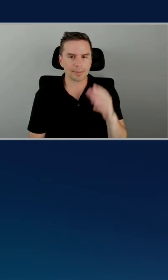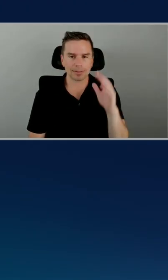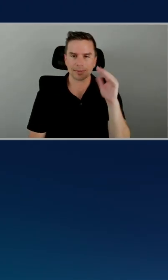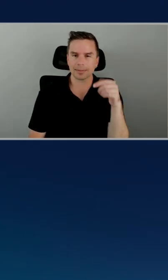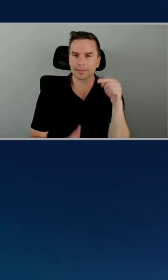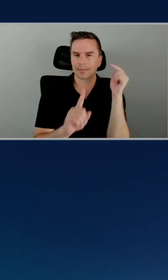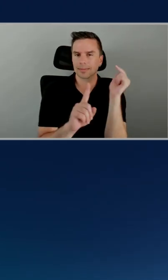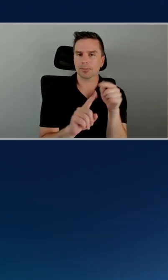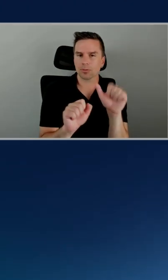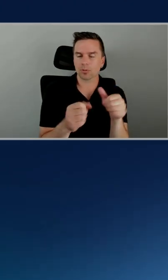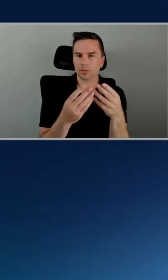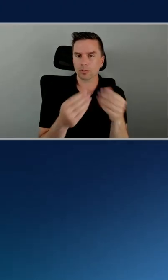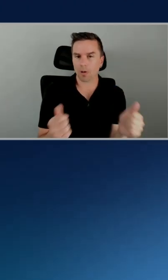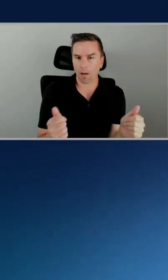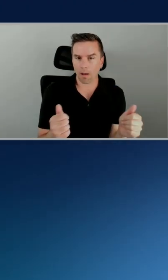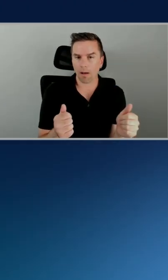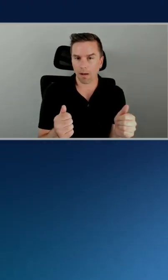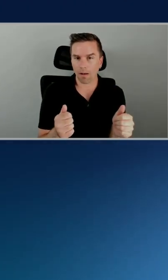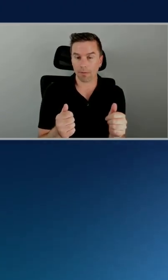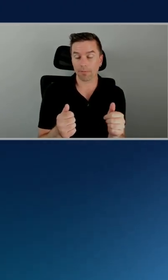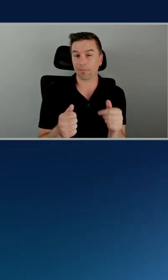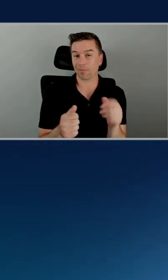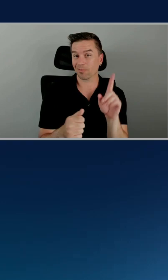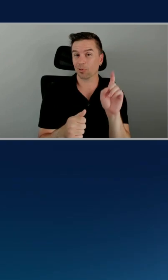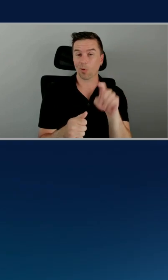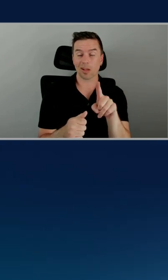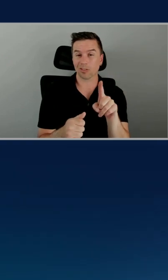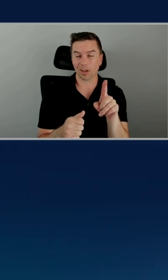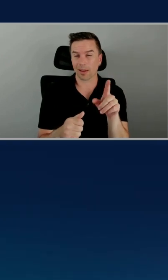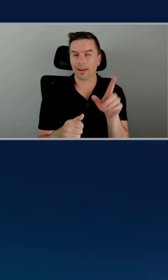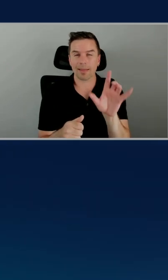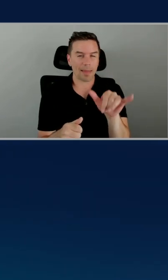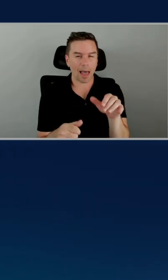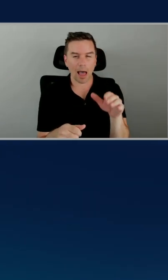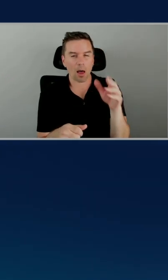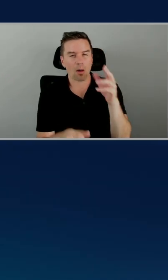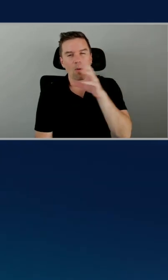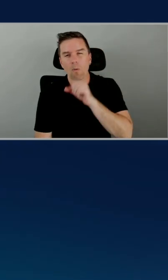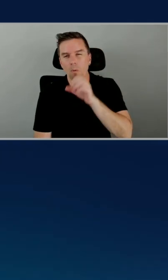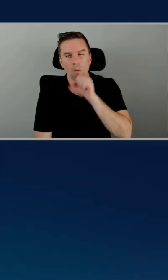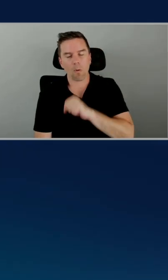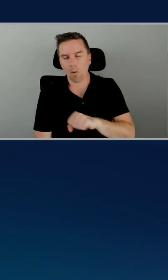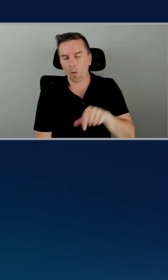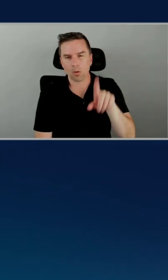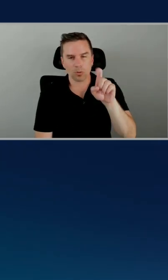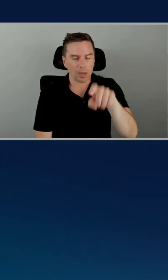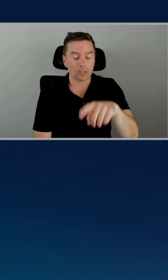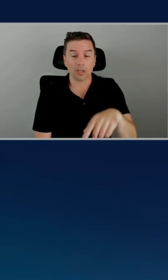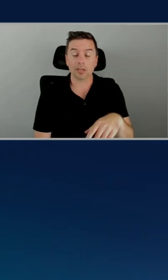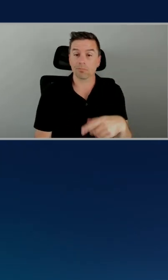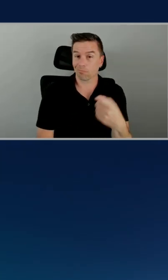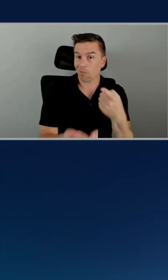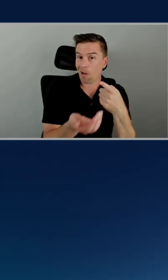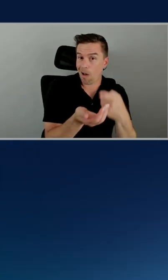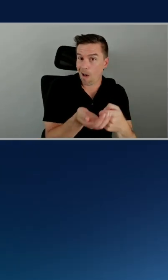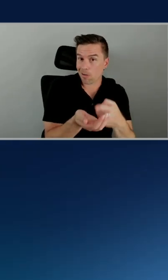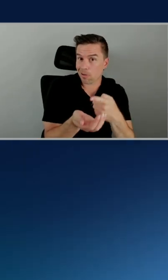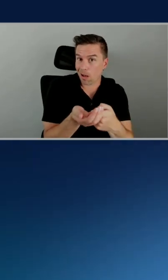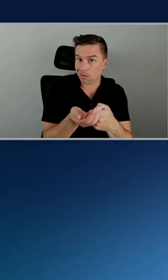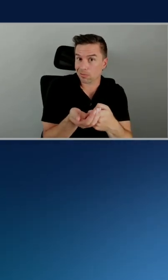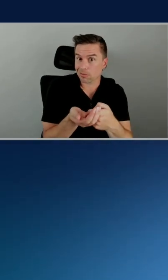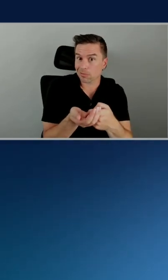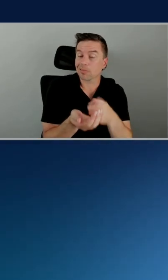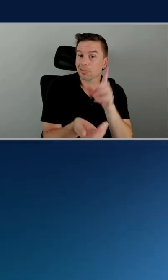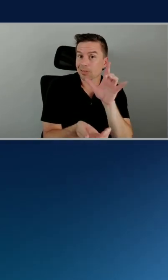hot dog a sandwich? I think. Maybe chat could tell us that too, is a hot dog a sandwich? Hot dog is not a sandwich, but okay. Let us